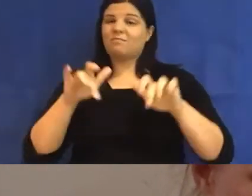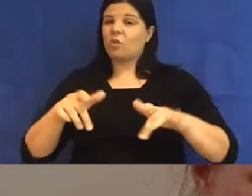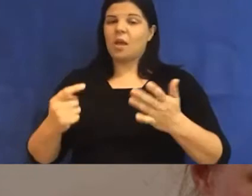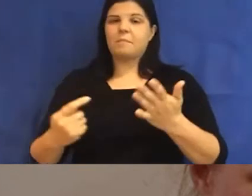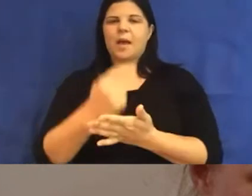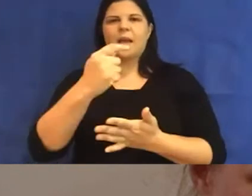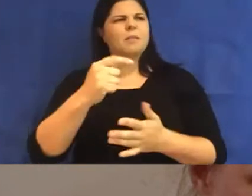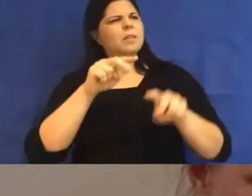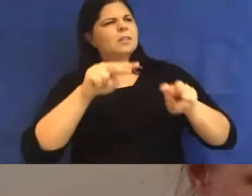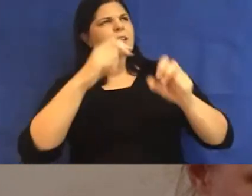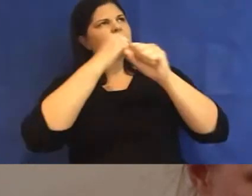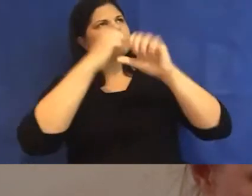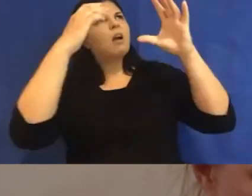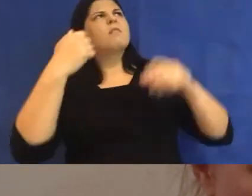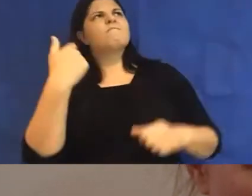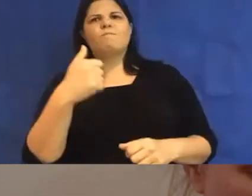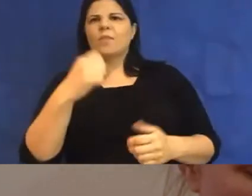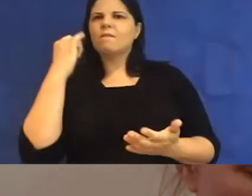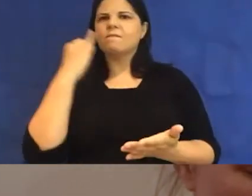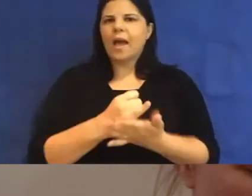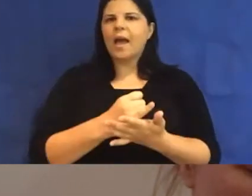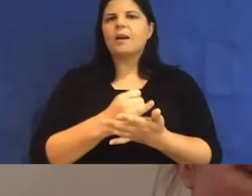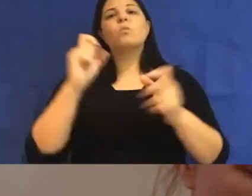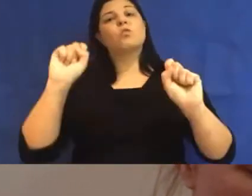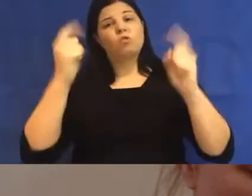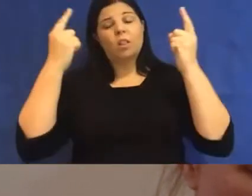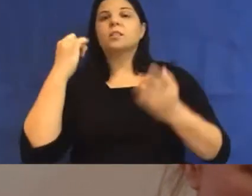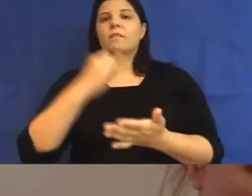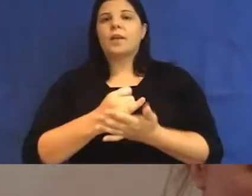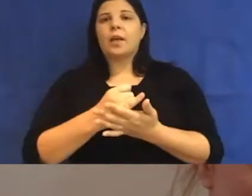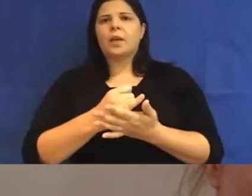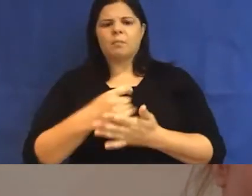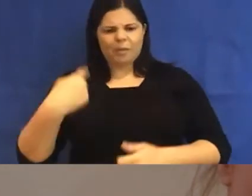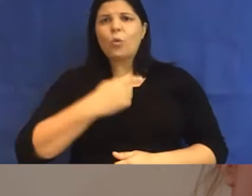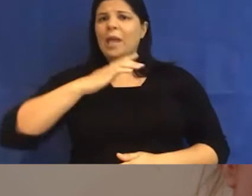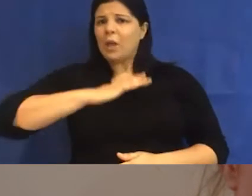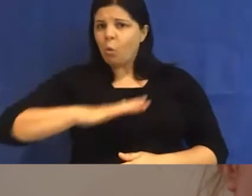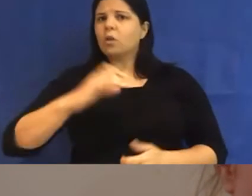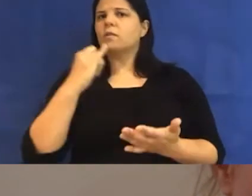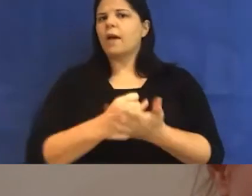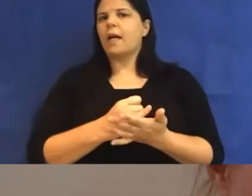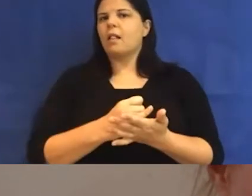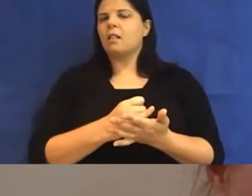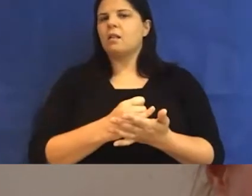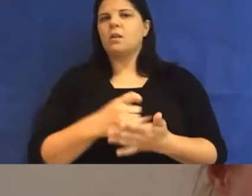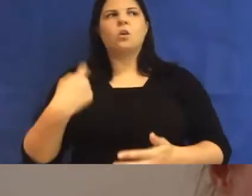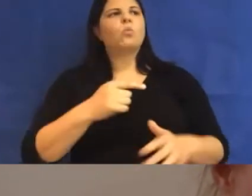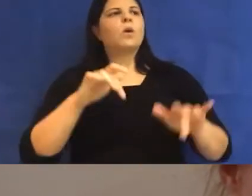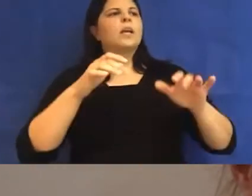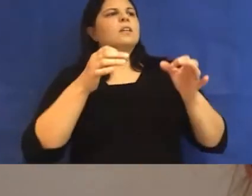something we've realised we failed at, and that, more importantly, we want to fail. But we've chosen not to honour our debts,